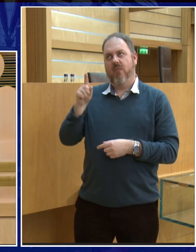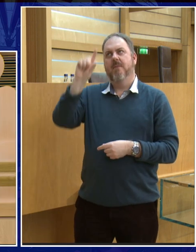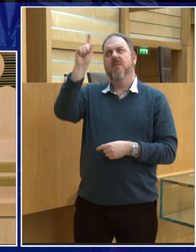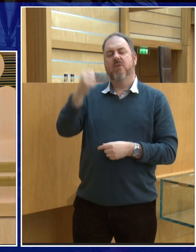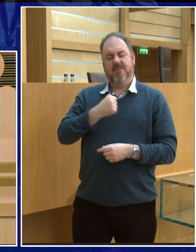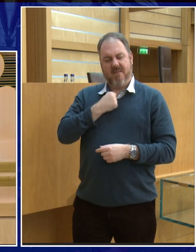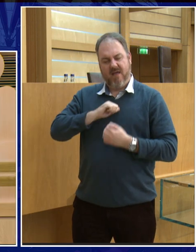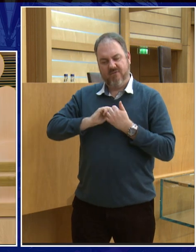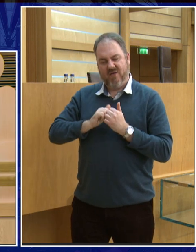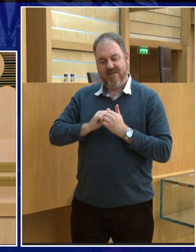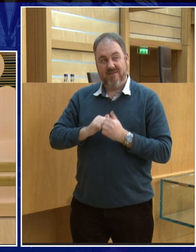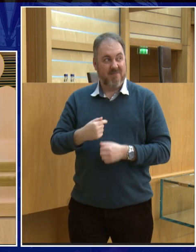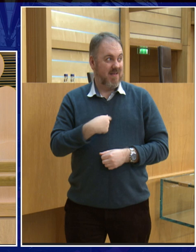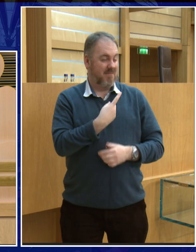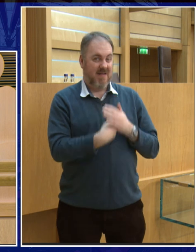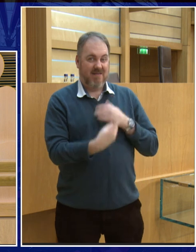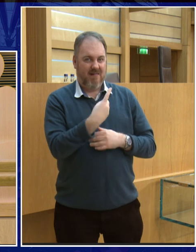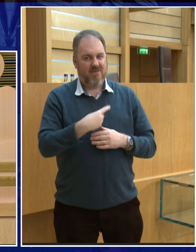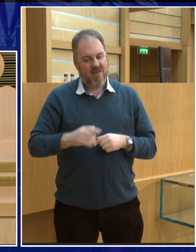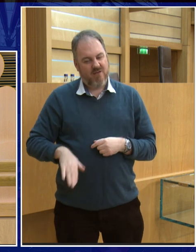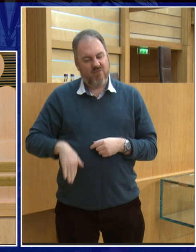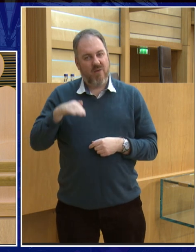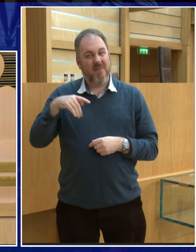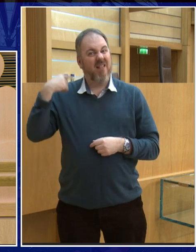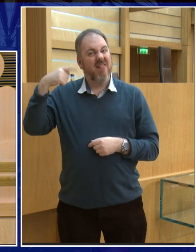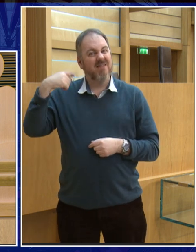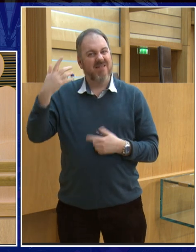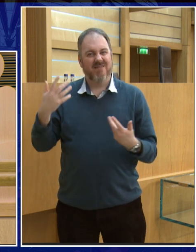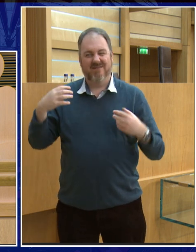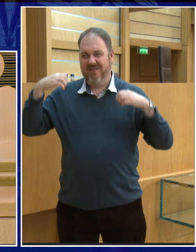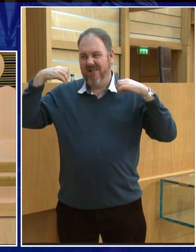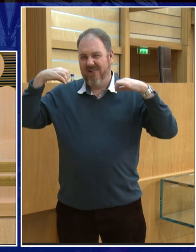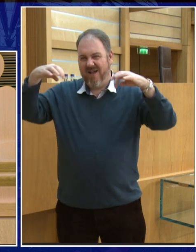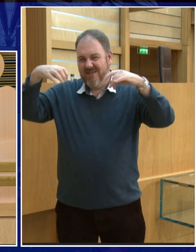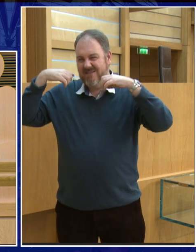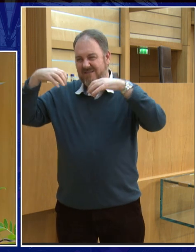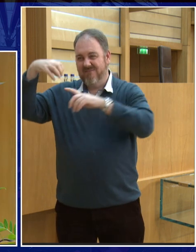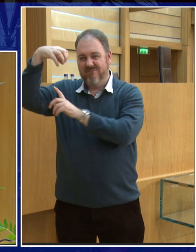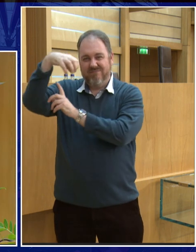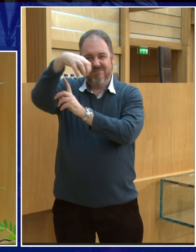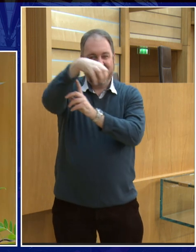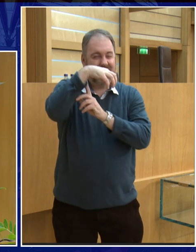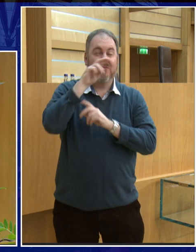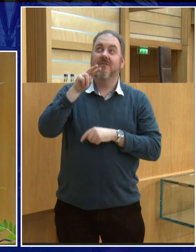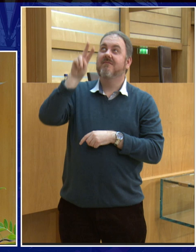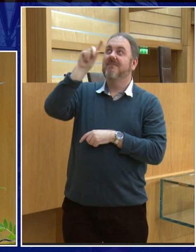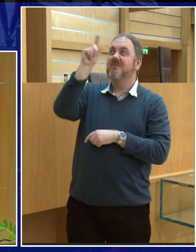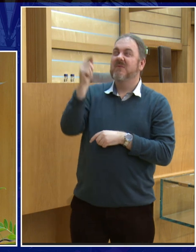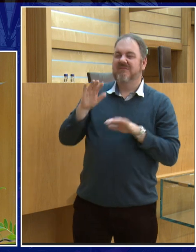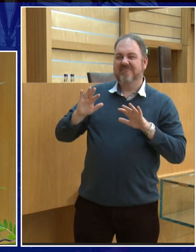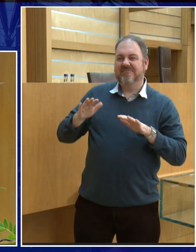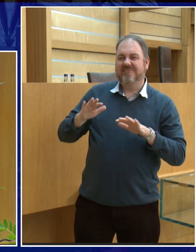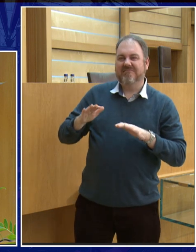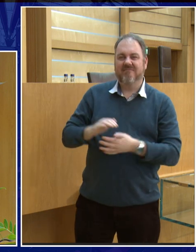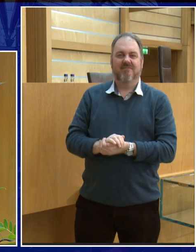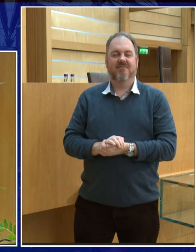friend. Now, grew up in London. And there's lots of street lights. And you can't see the moon so well. But I still thought the moon was fantastic. Because it was a good enough friend for me.